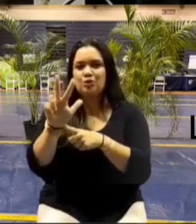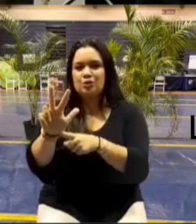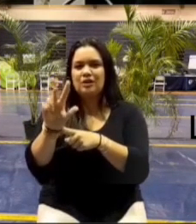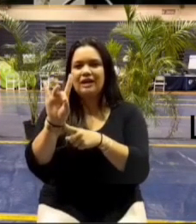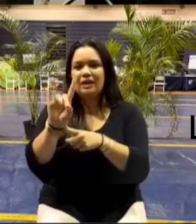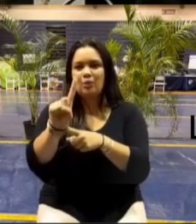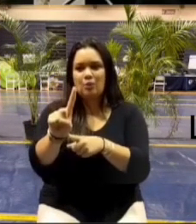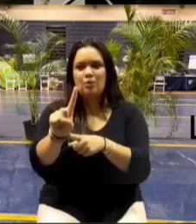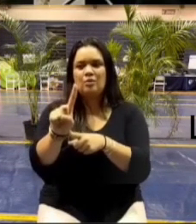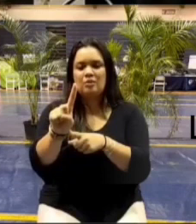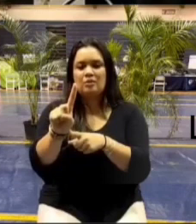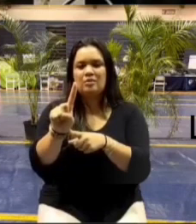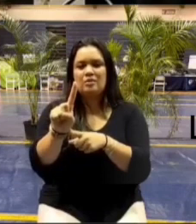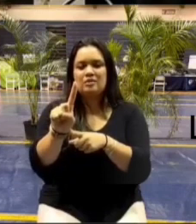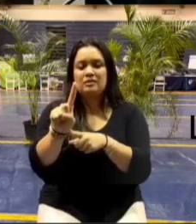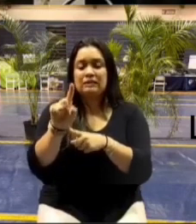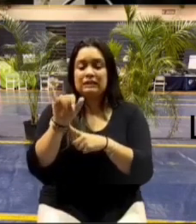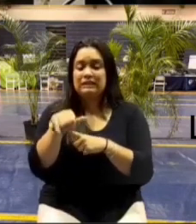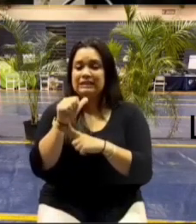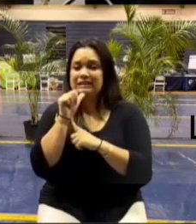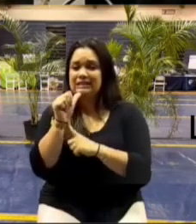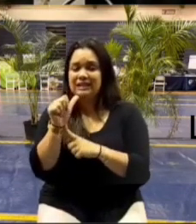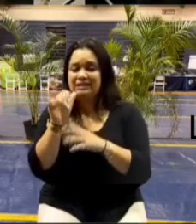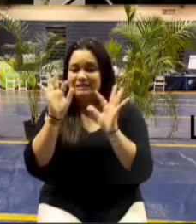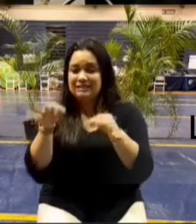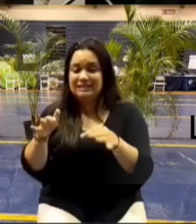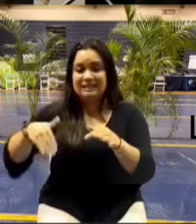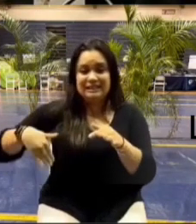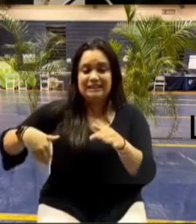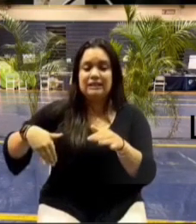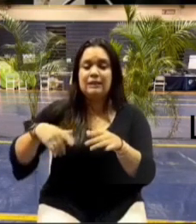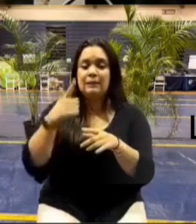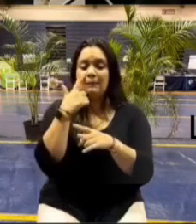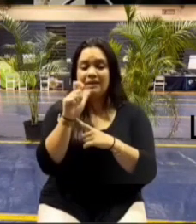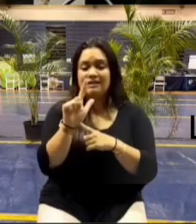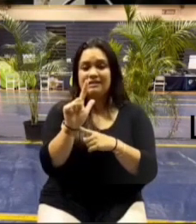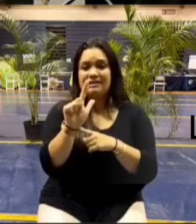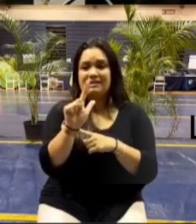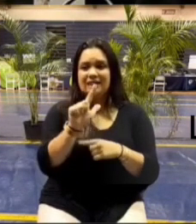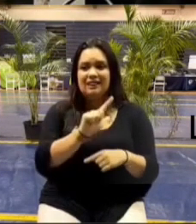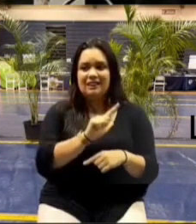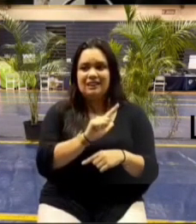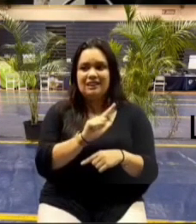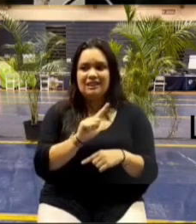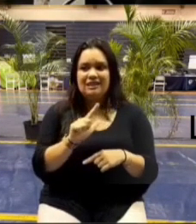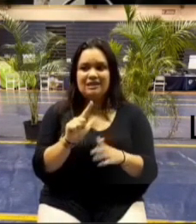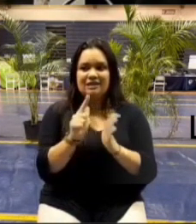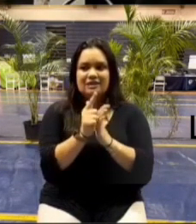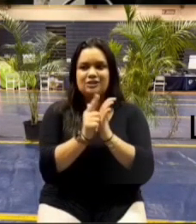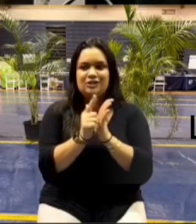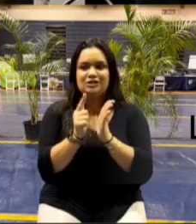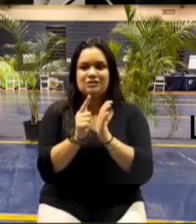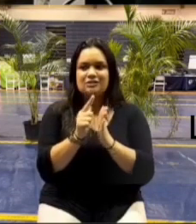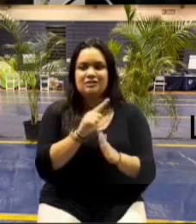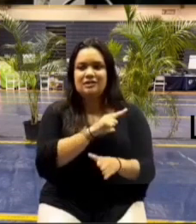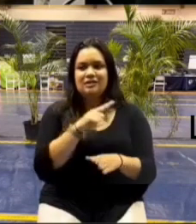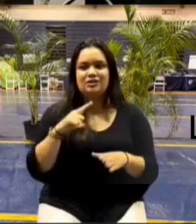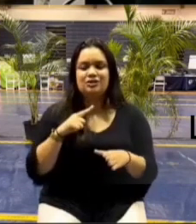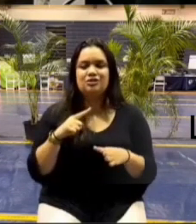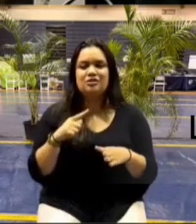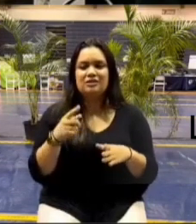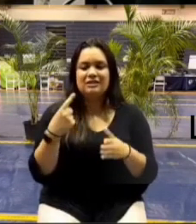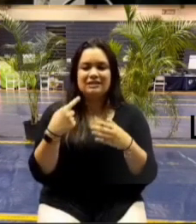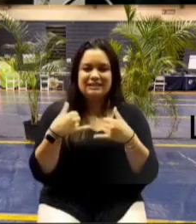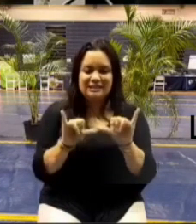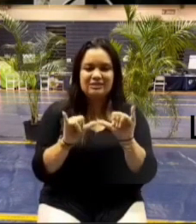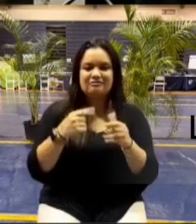so that's not been decided yet because the legislature is still in session but that's my answer you might want